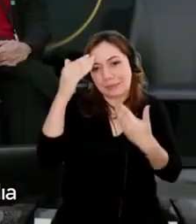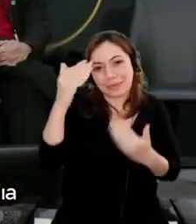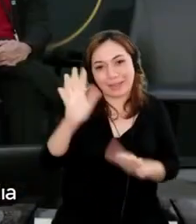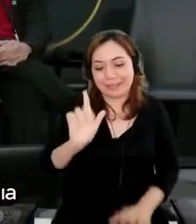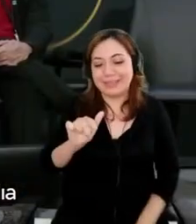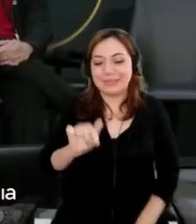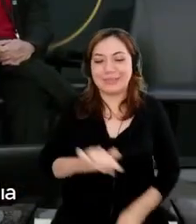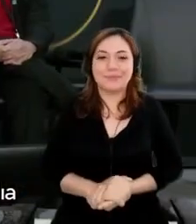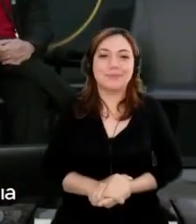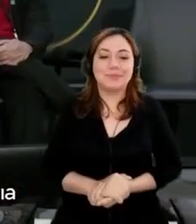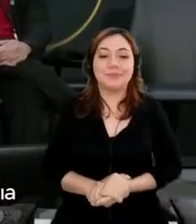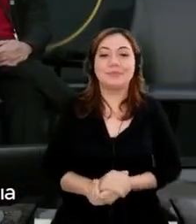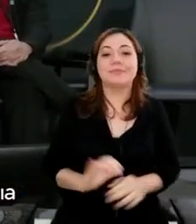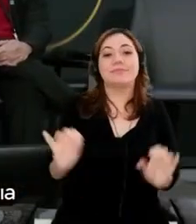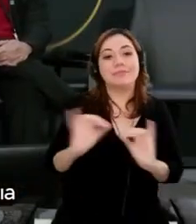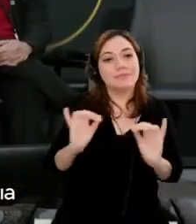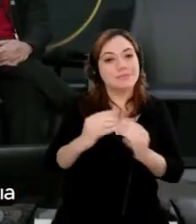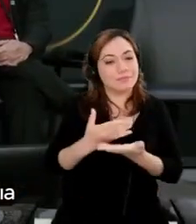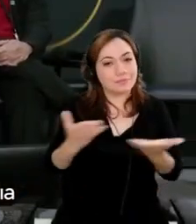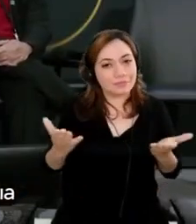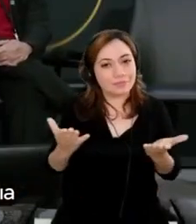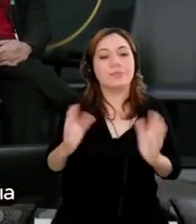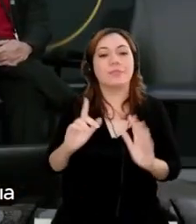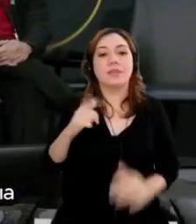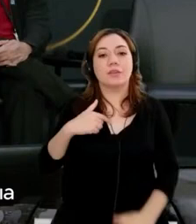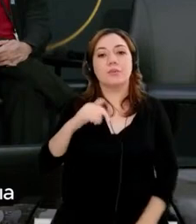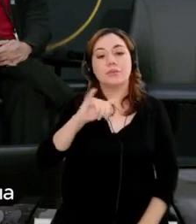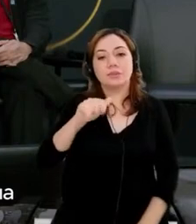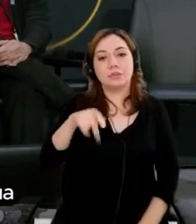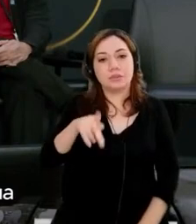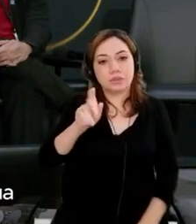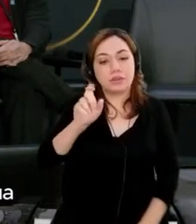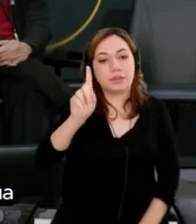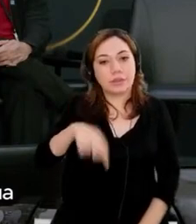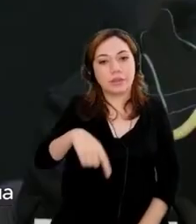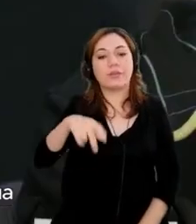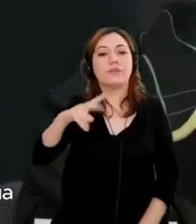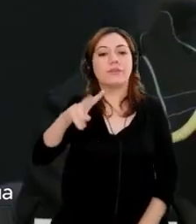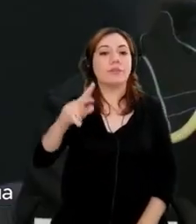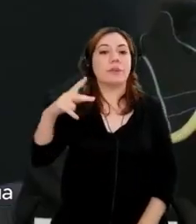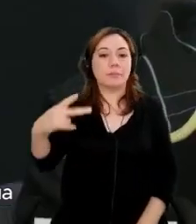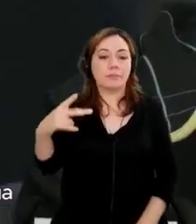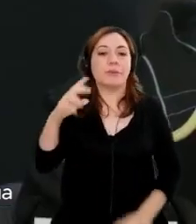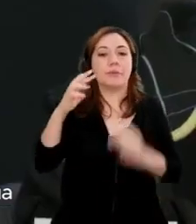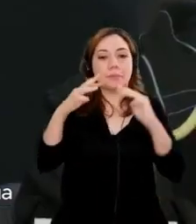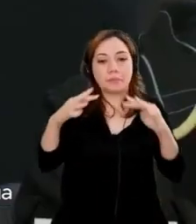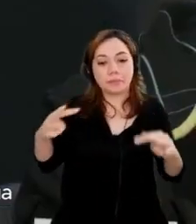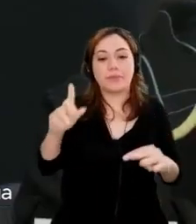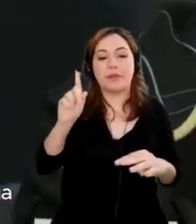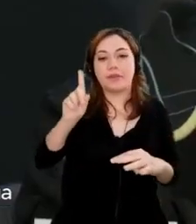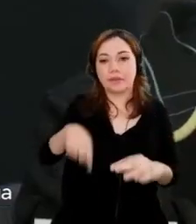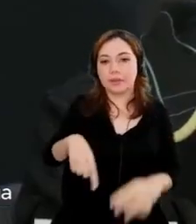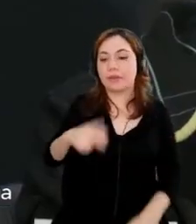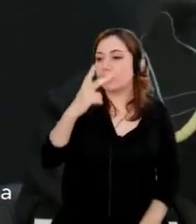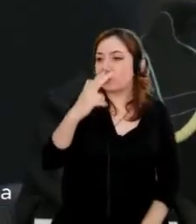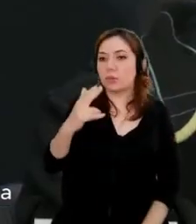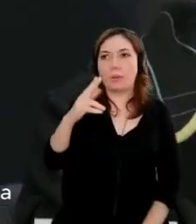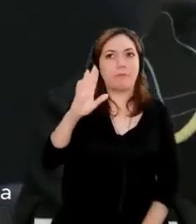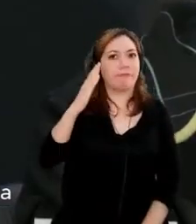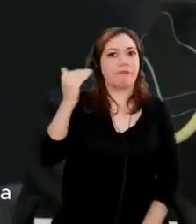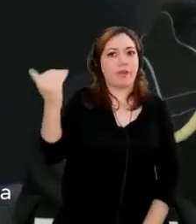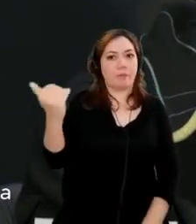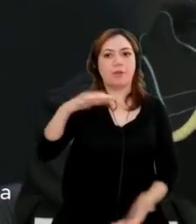Awesome. Hi, everybody. I'm Jake Schneider. I'm the VP of Marketing and Innovation for Gold's Gym, one of the most recognizable fitness brands in the world.